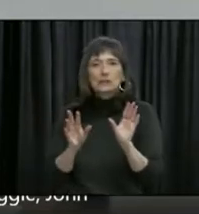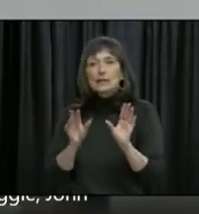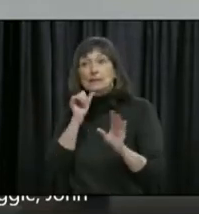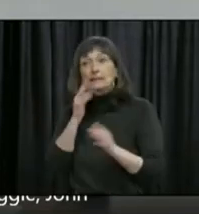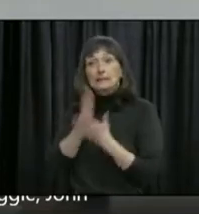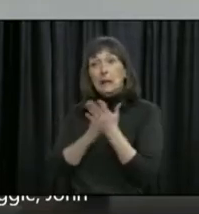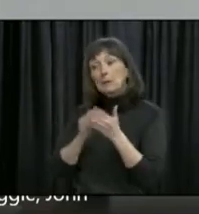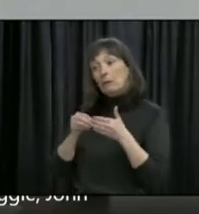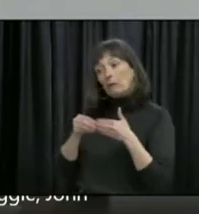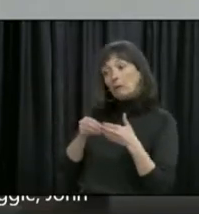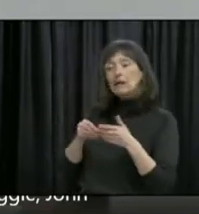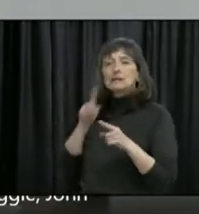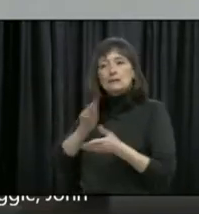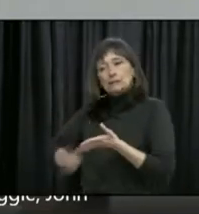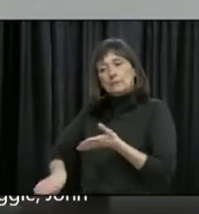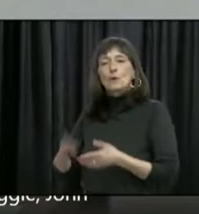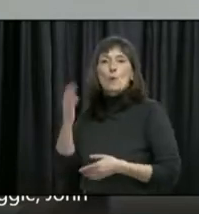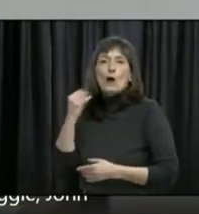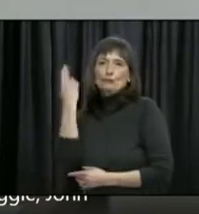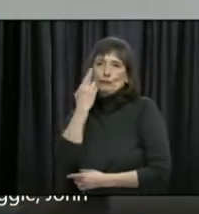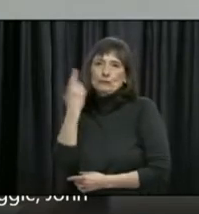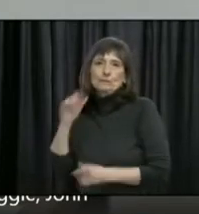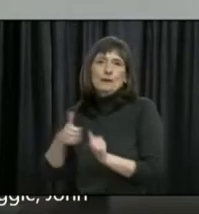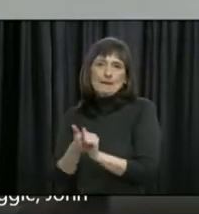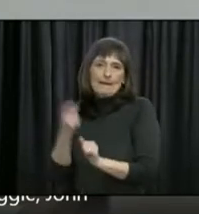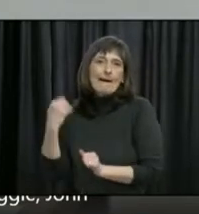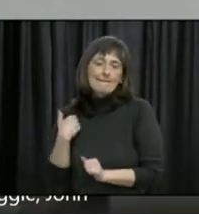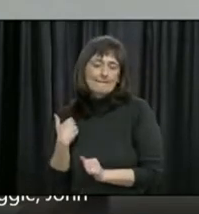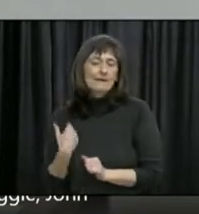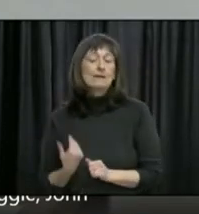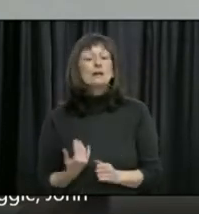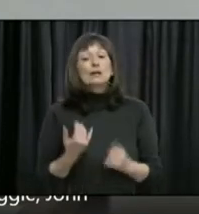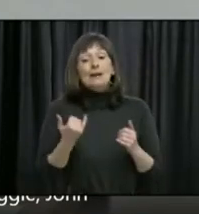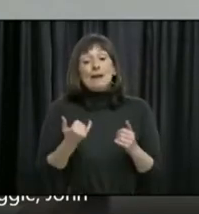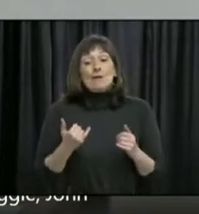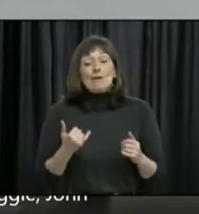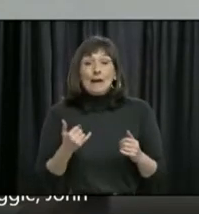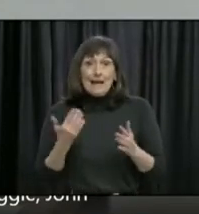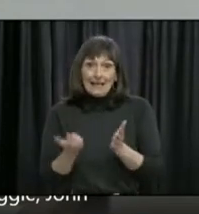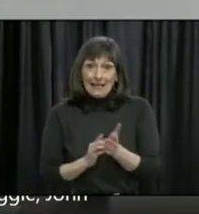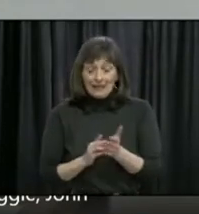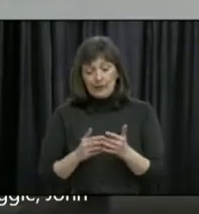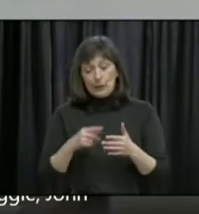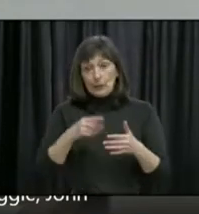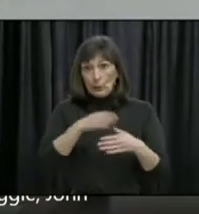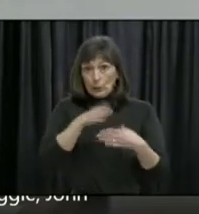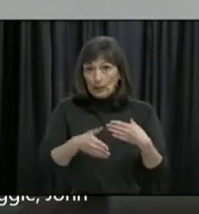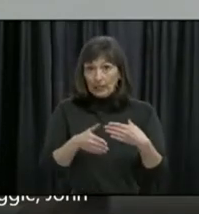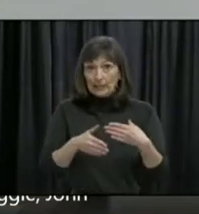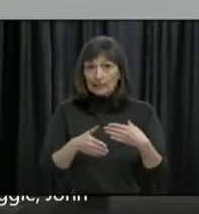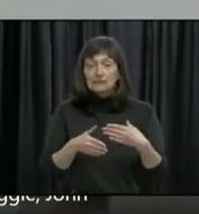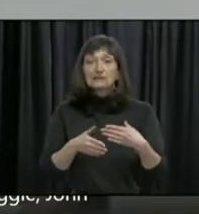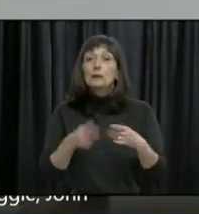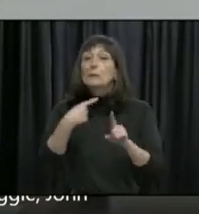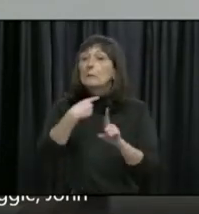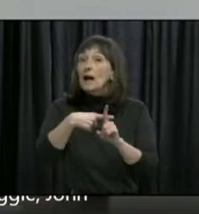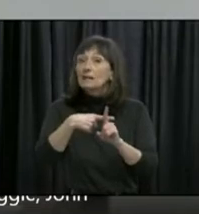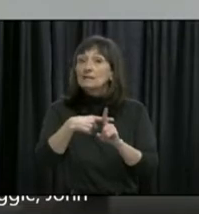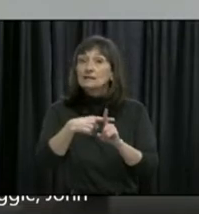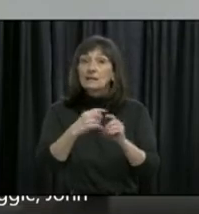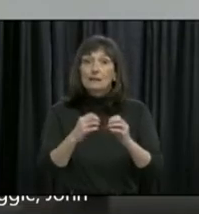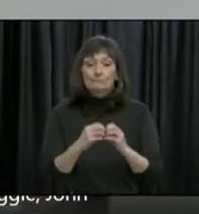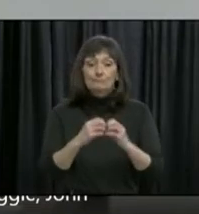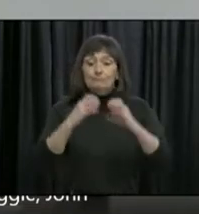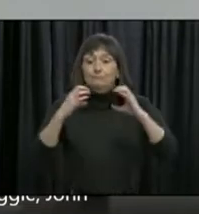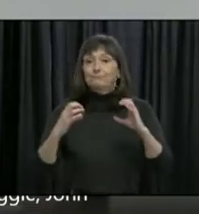So as we move into a holiday weekend, the bubbles have increased, but there is a temptation around Mother's Day to stretch your